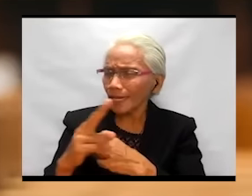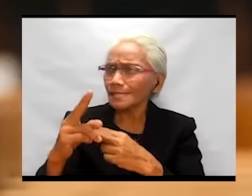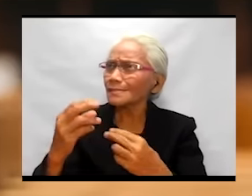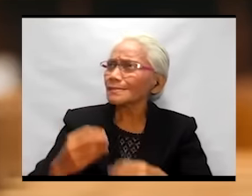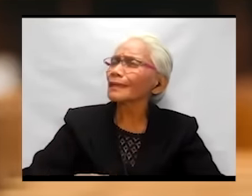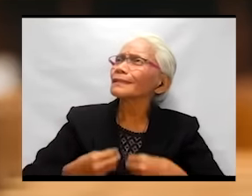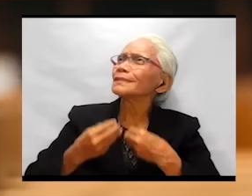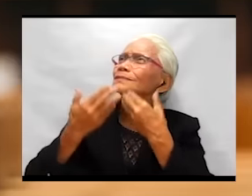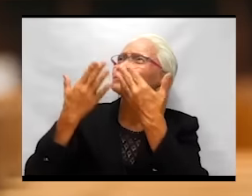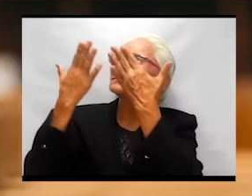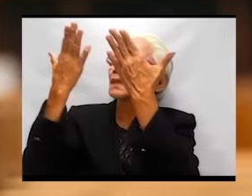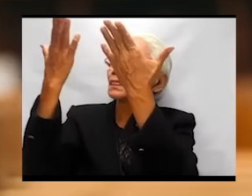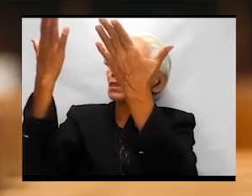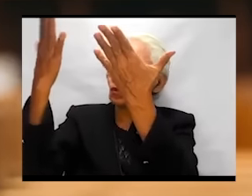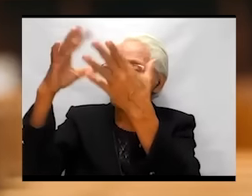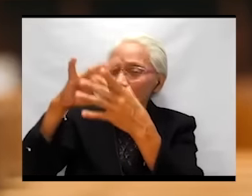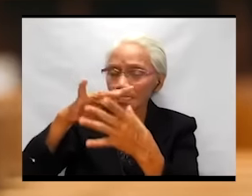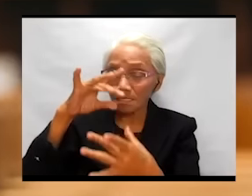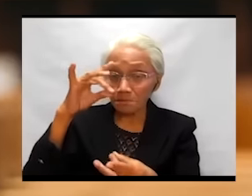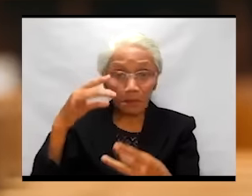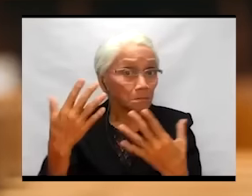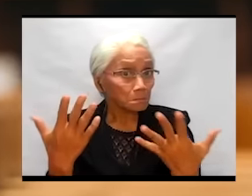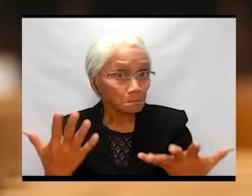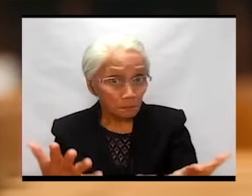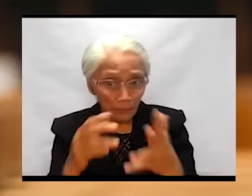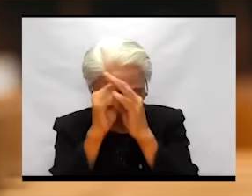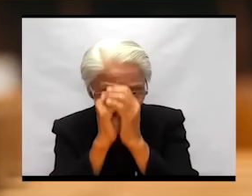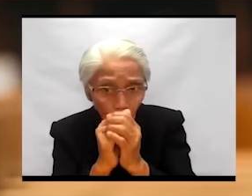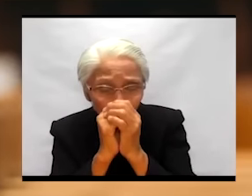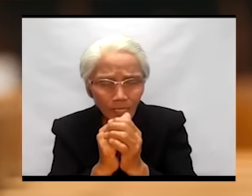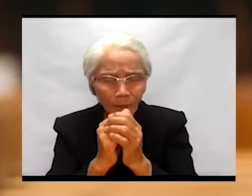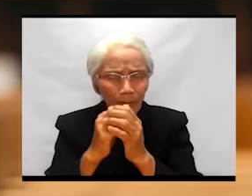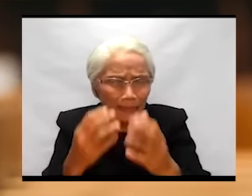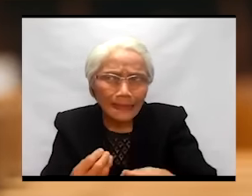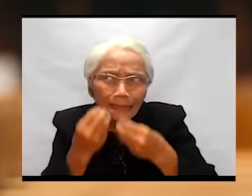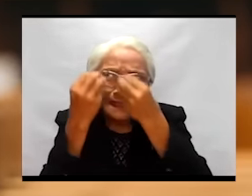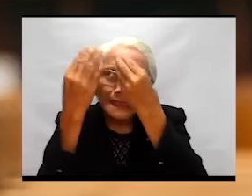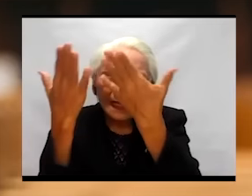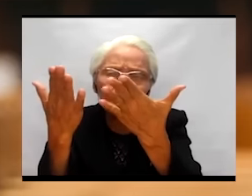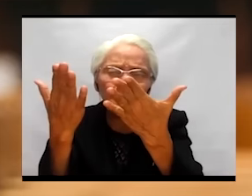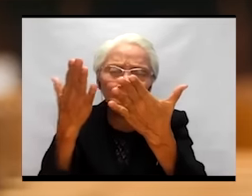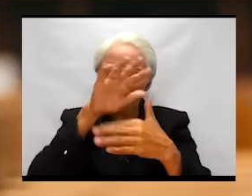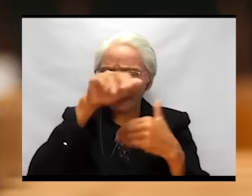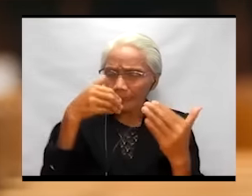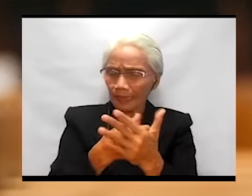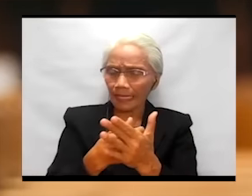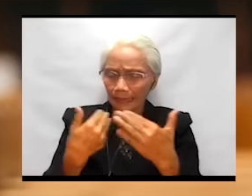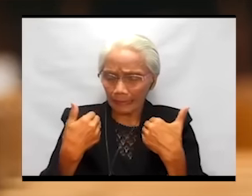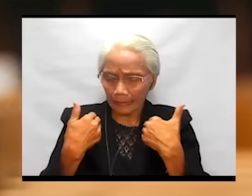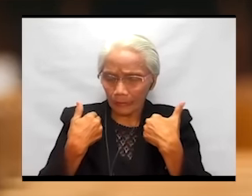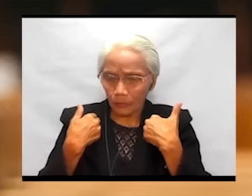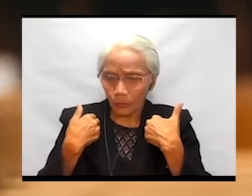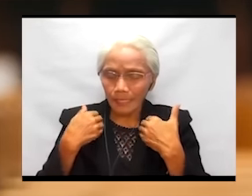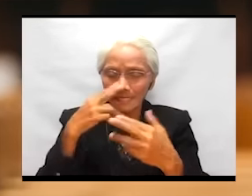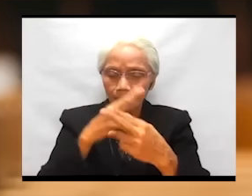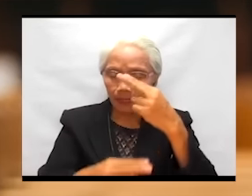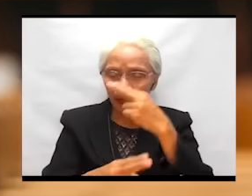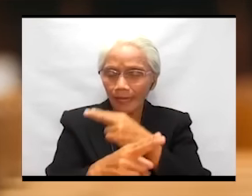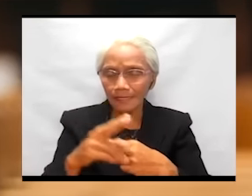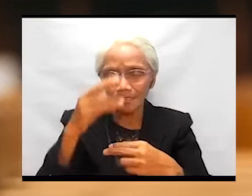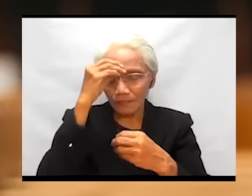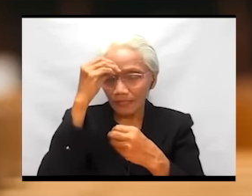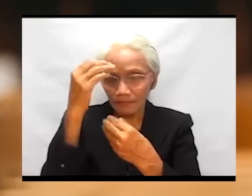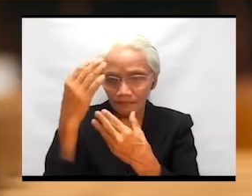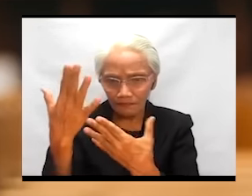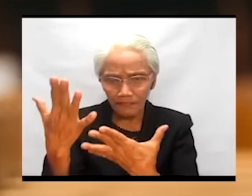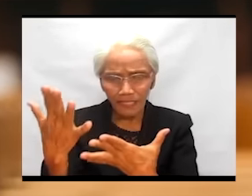That's an act of worship, and trusting everything that he was in the